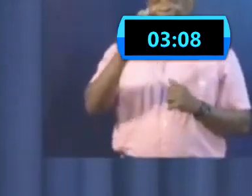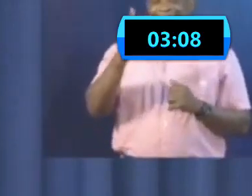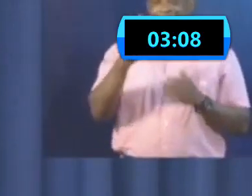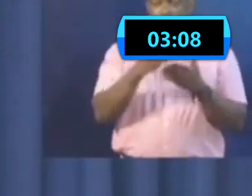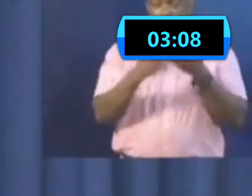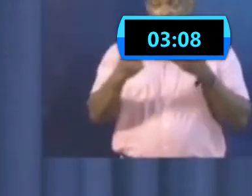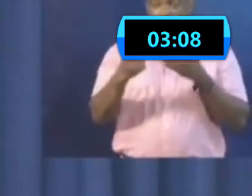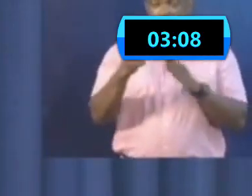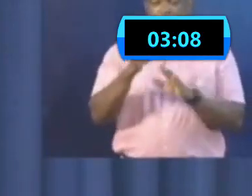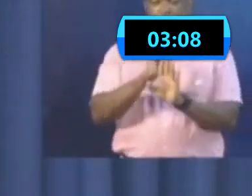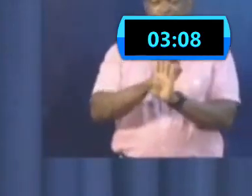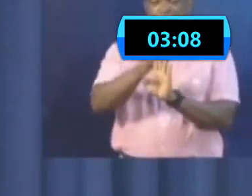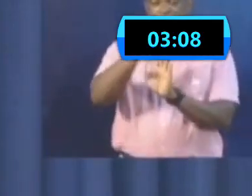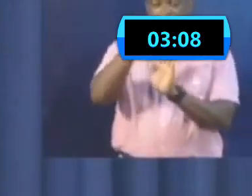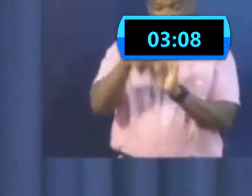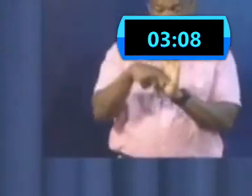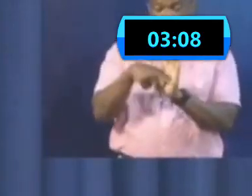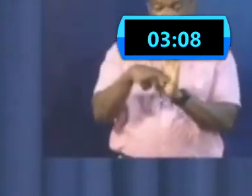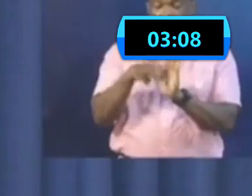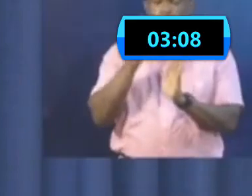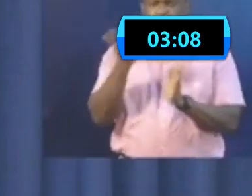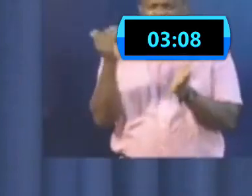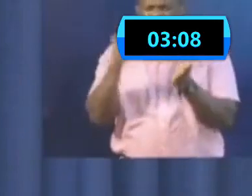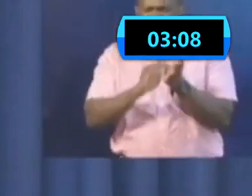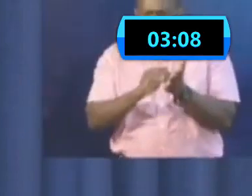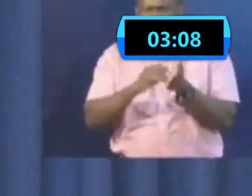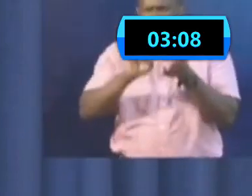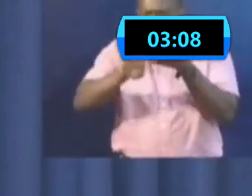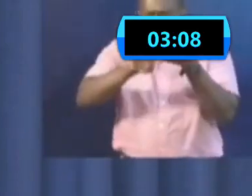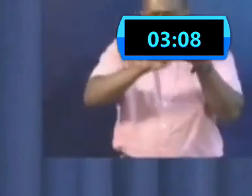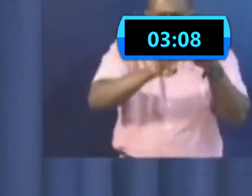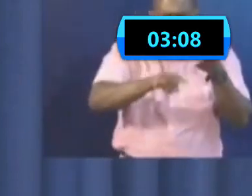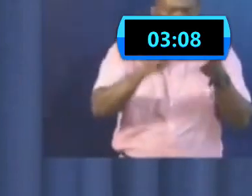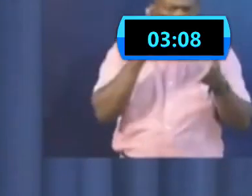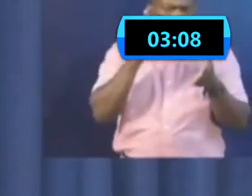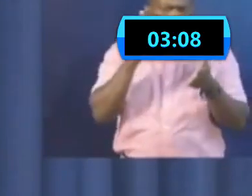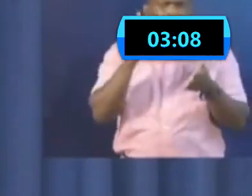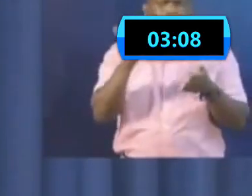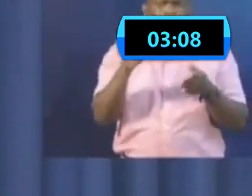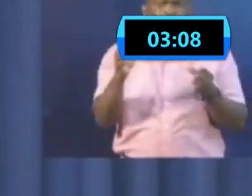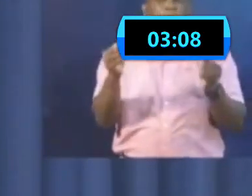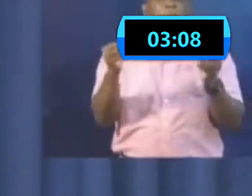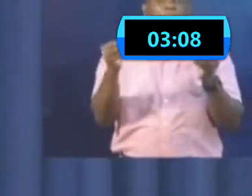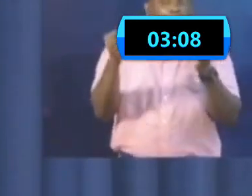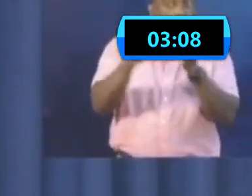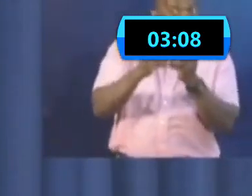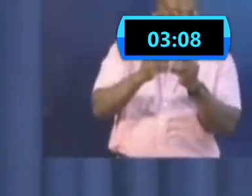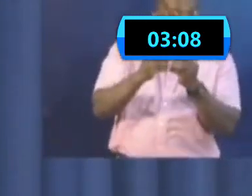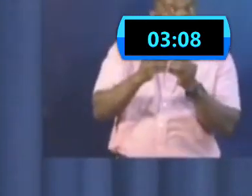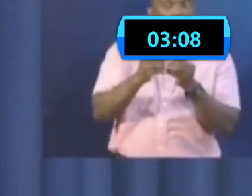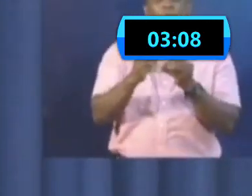things again and see whether we would want to continue, roll back, eliminate, as the case might be.